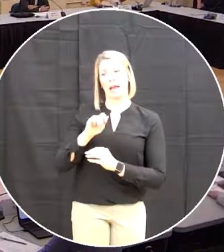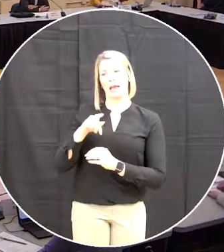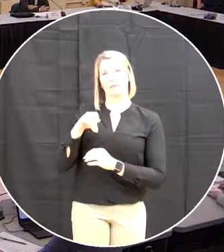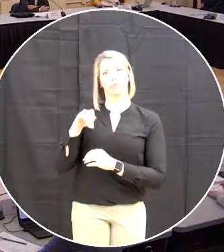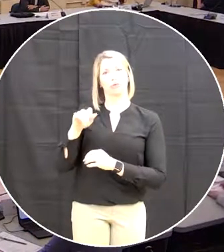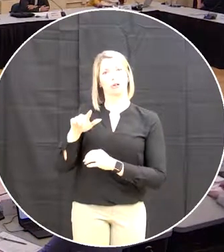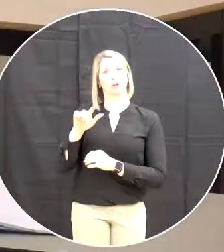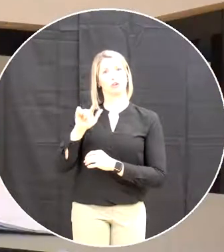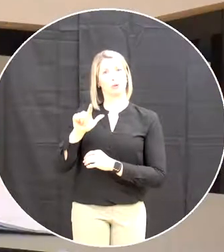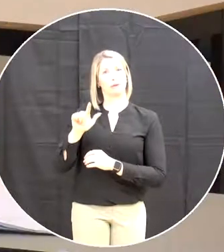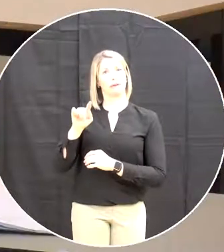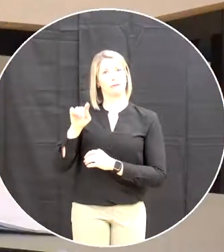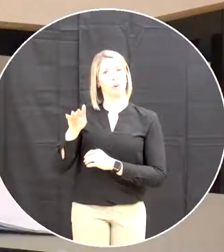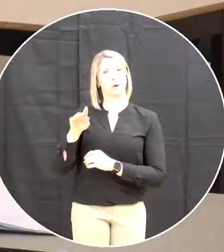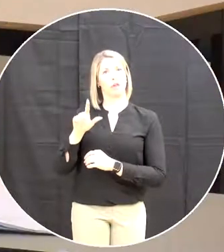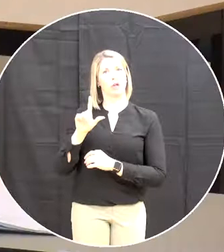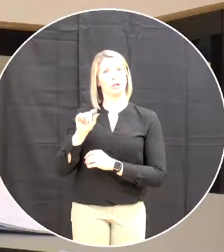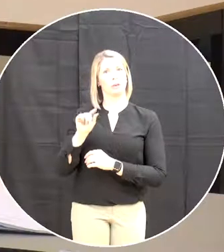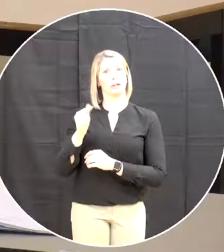errors or omissions